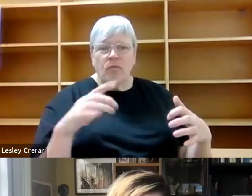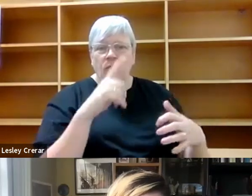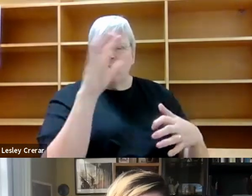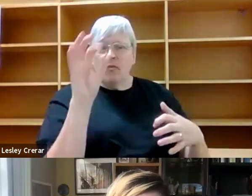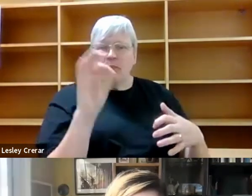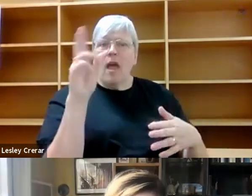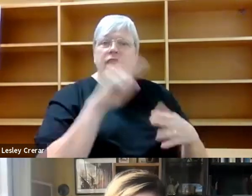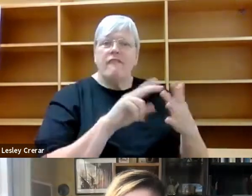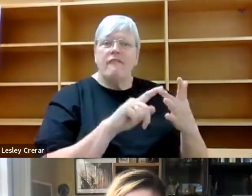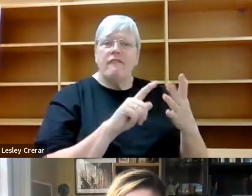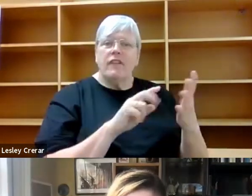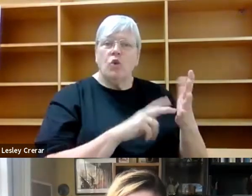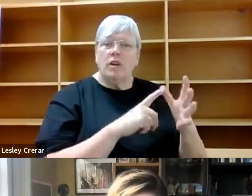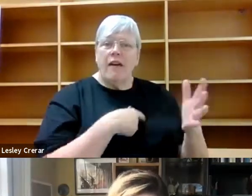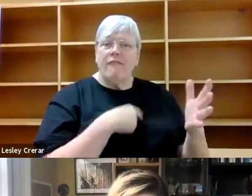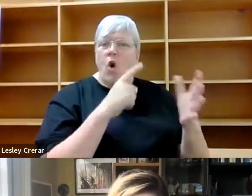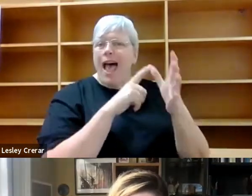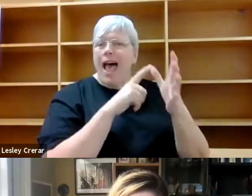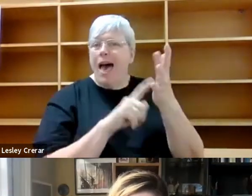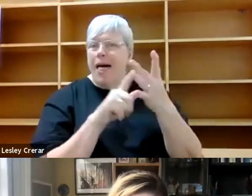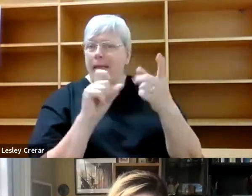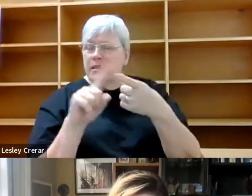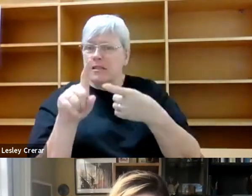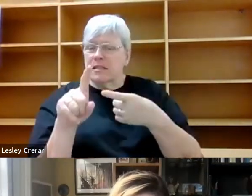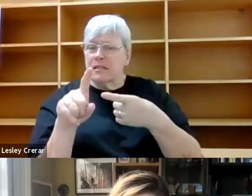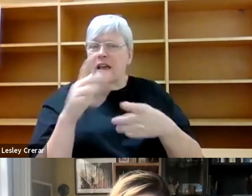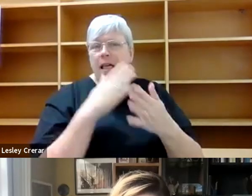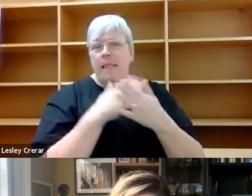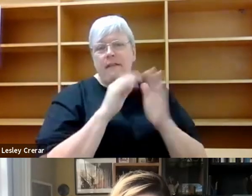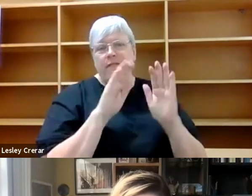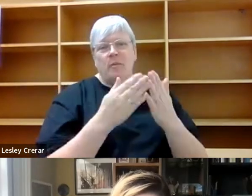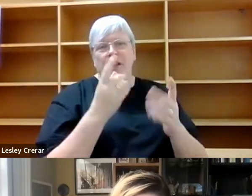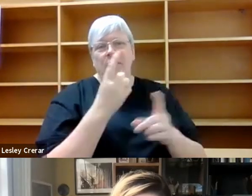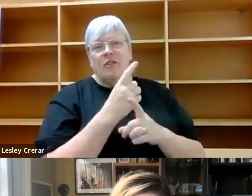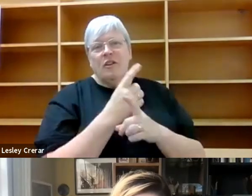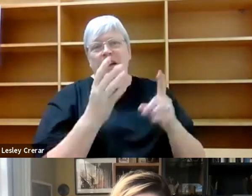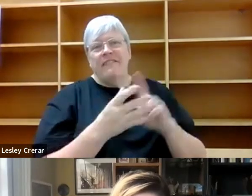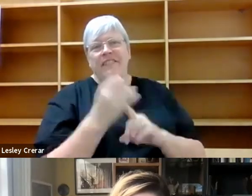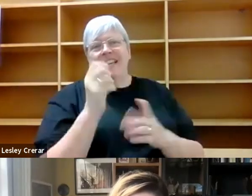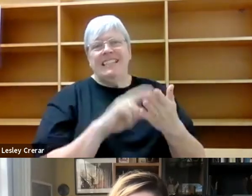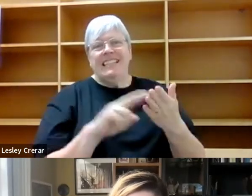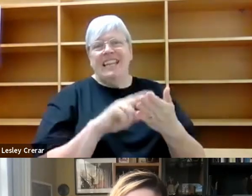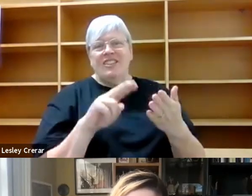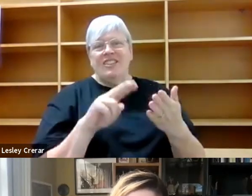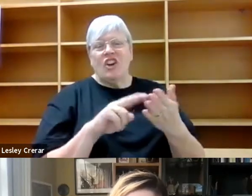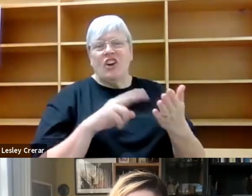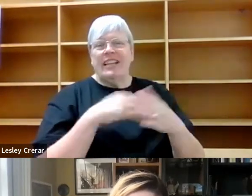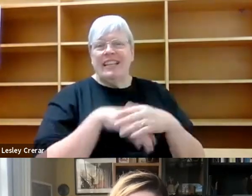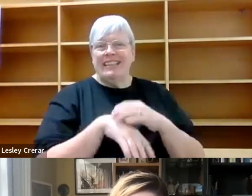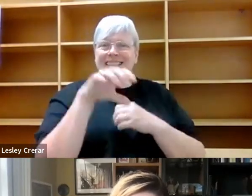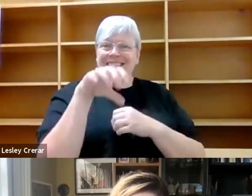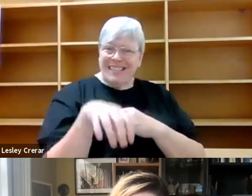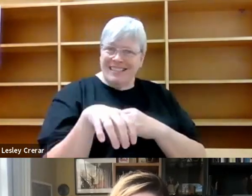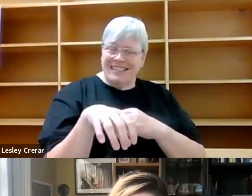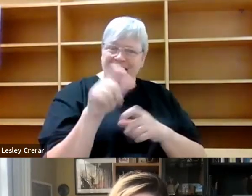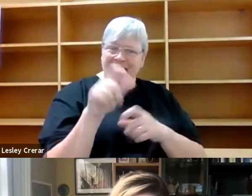Fiona, uh, for Alice. Um, she says, I love in your book, how you talk about finding the nature in urban settings, even for people who